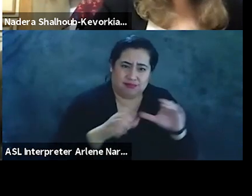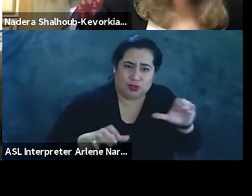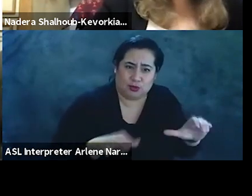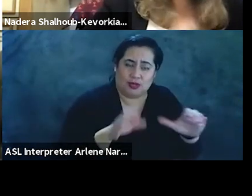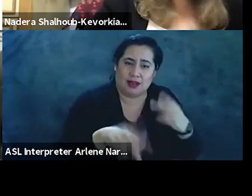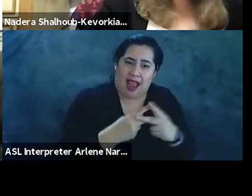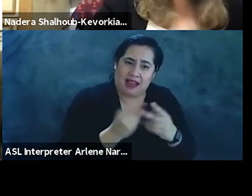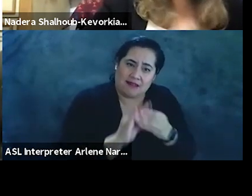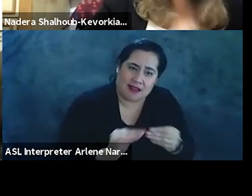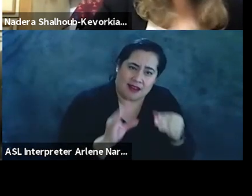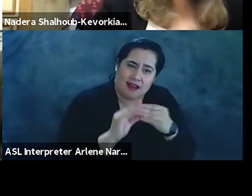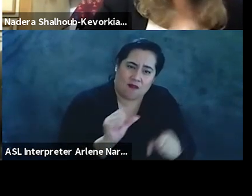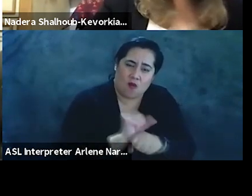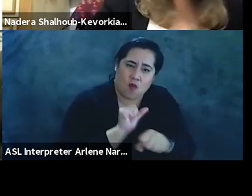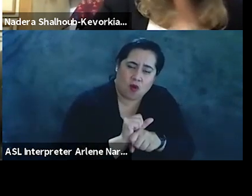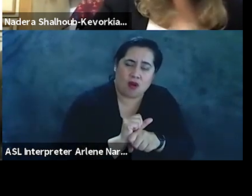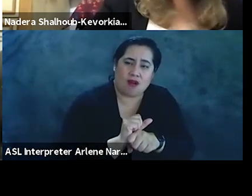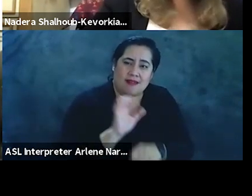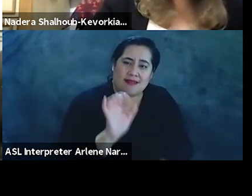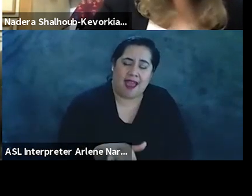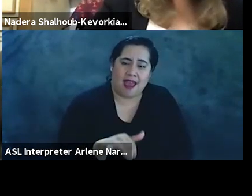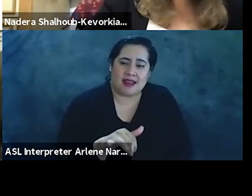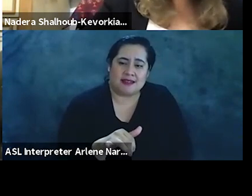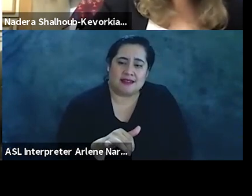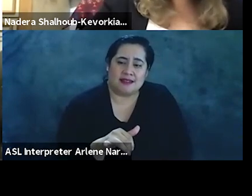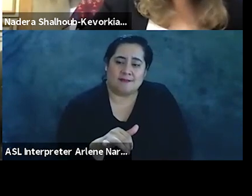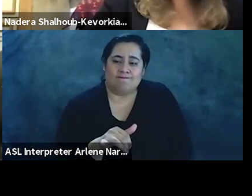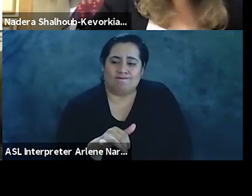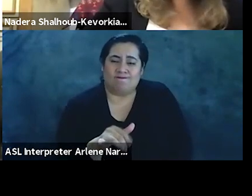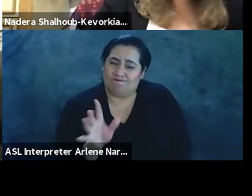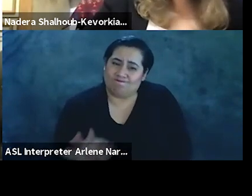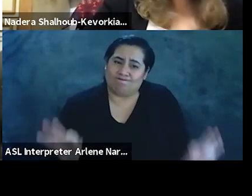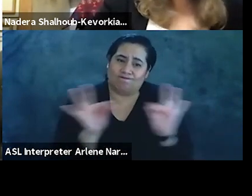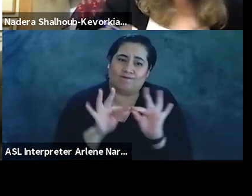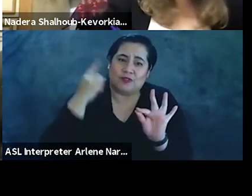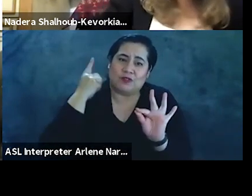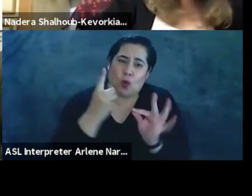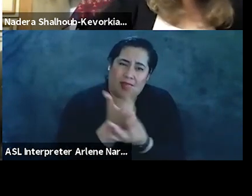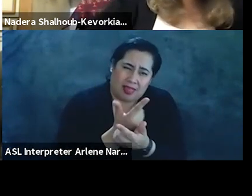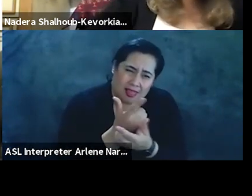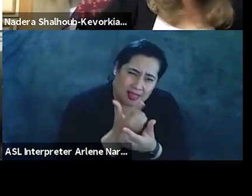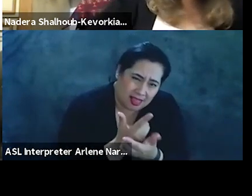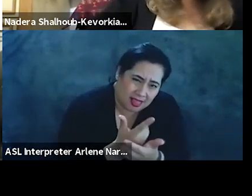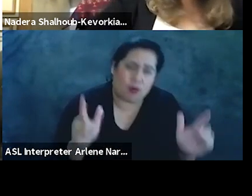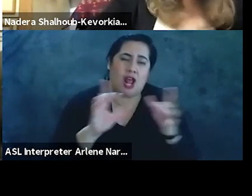the kind of narrative work that is crucial for the liberation of Palestine.